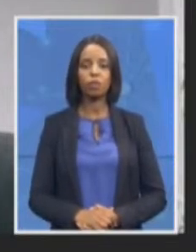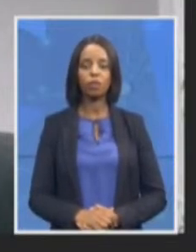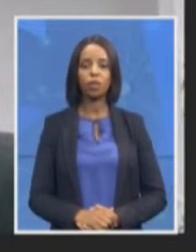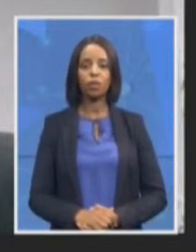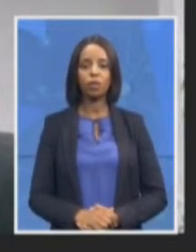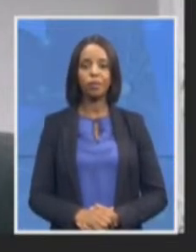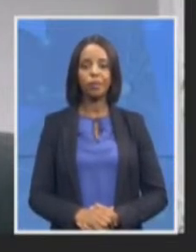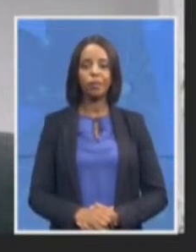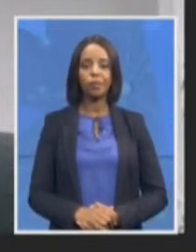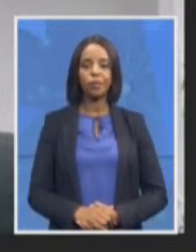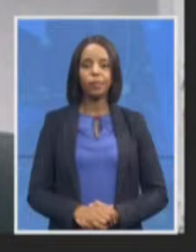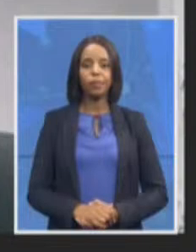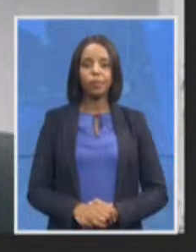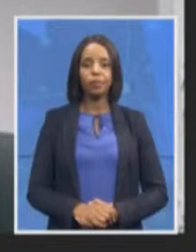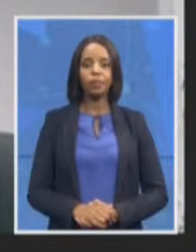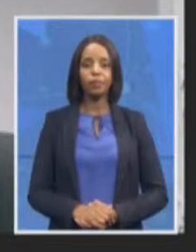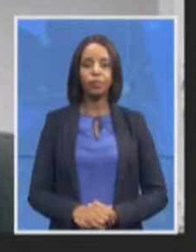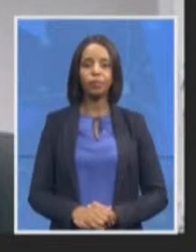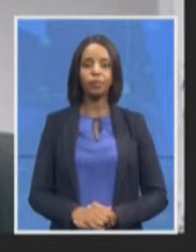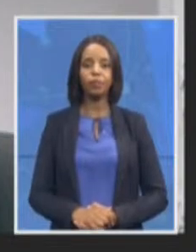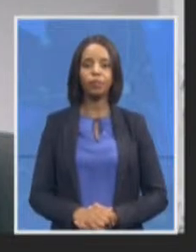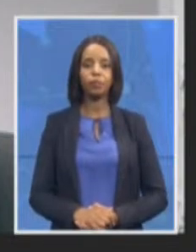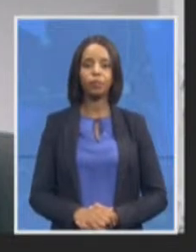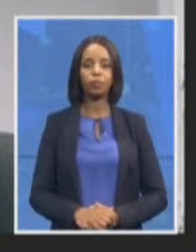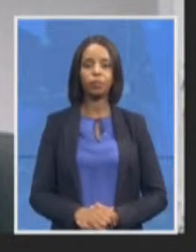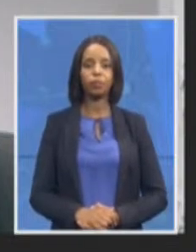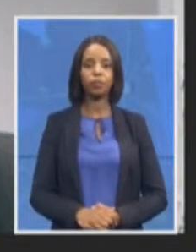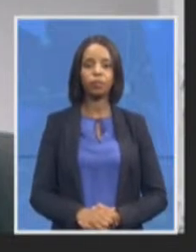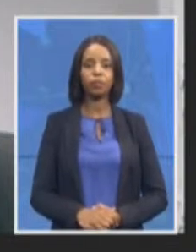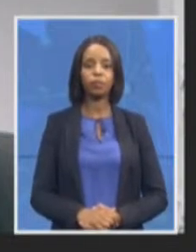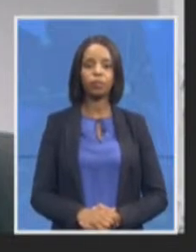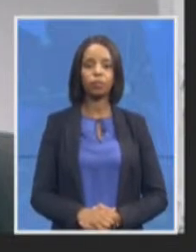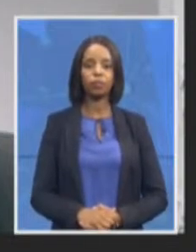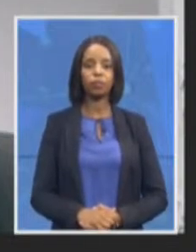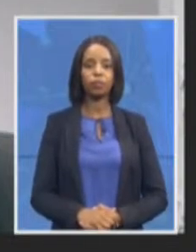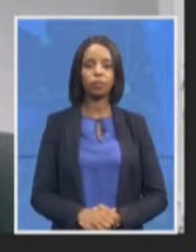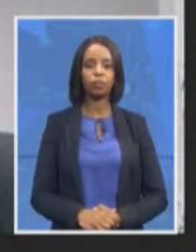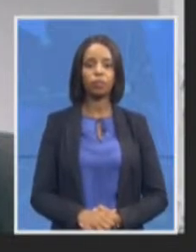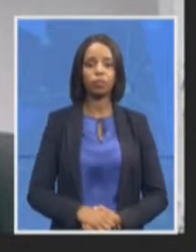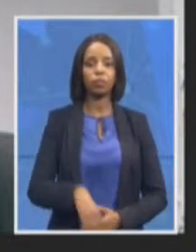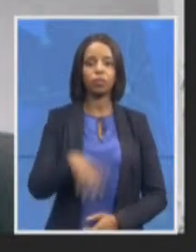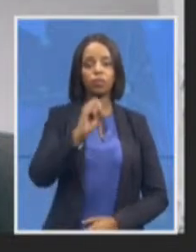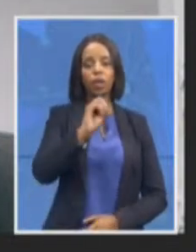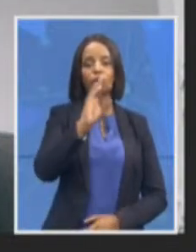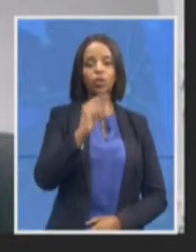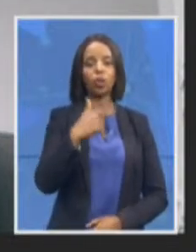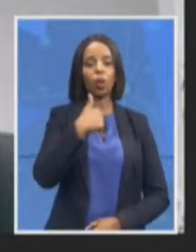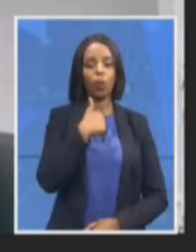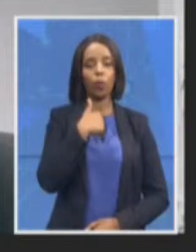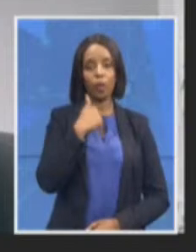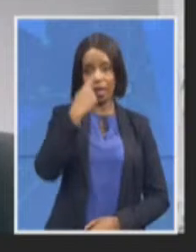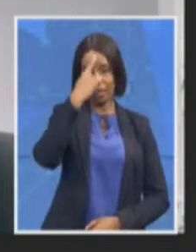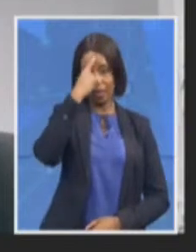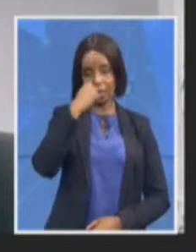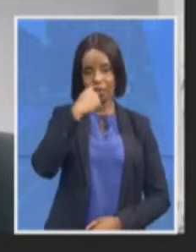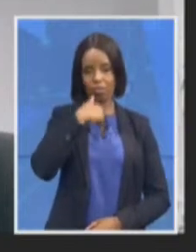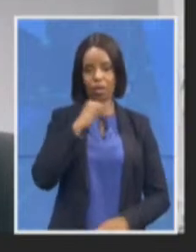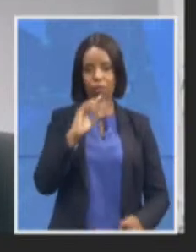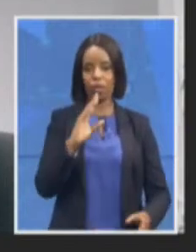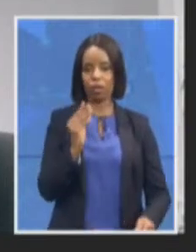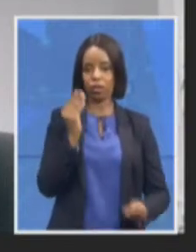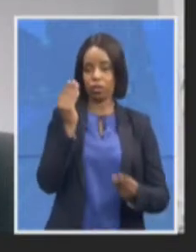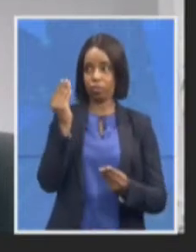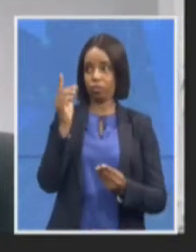I think I'm going to hand Anton maybe I'll hand over to you to deal with the resources and just to say that the process to